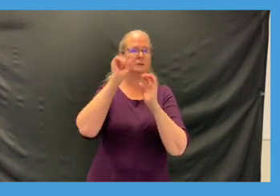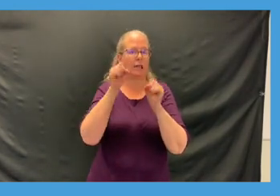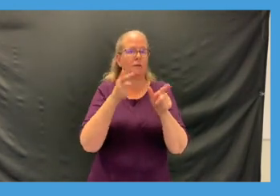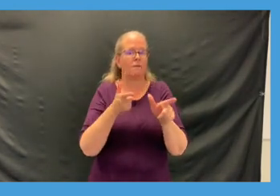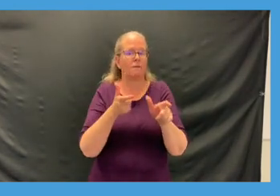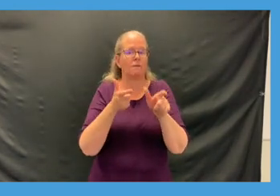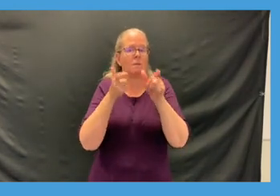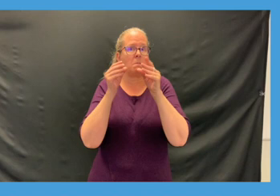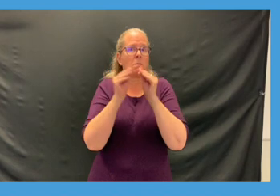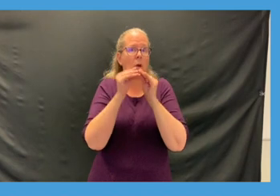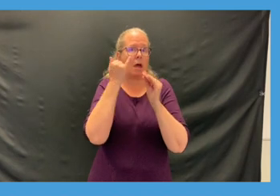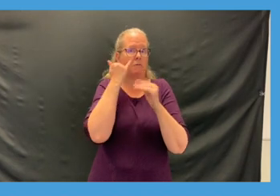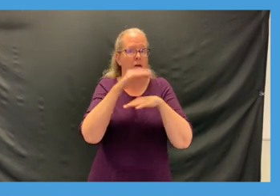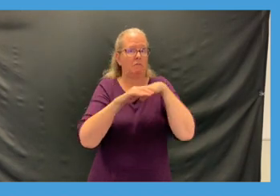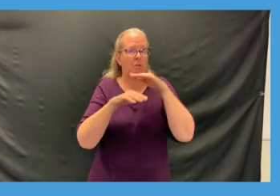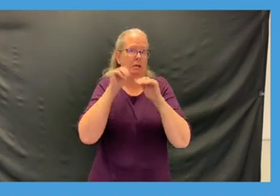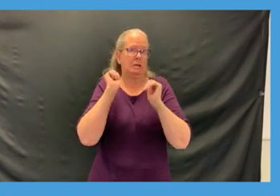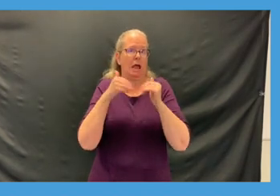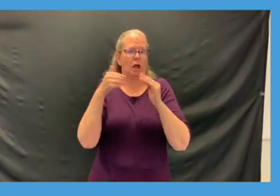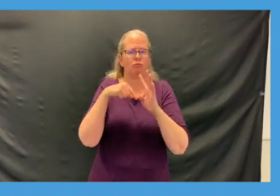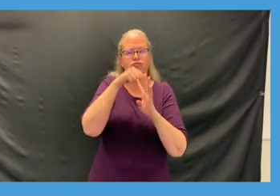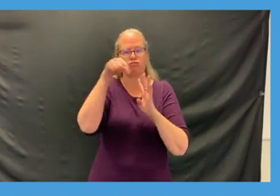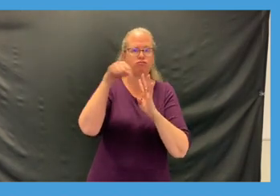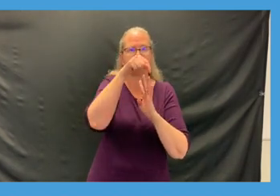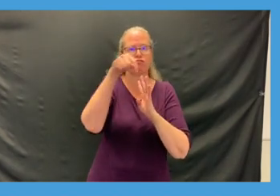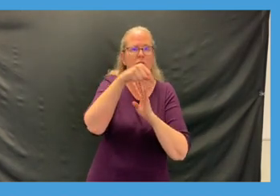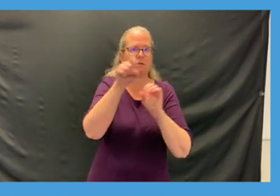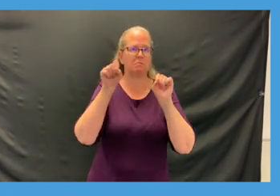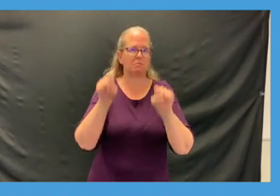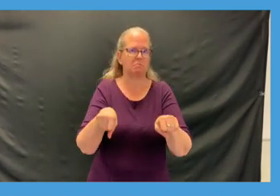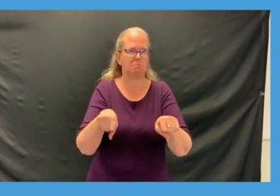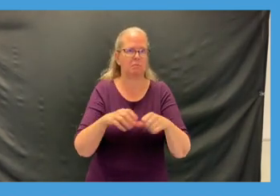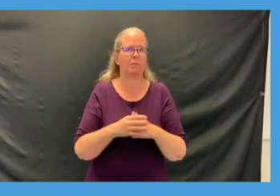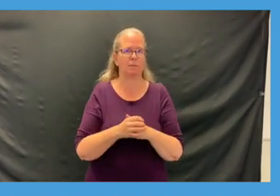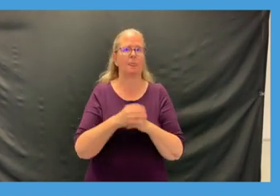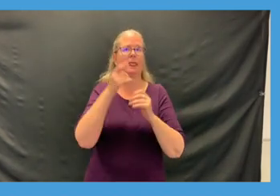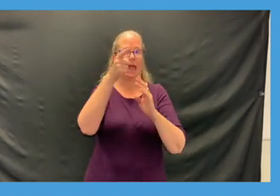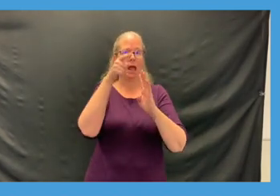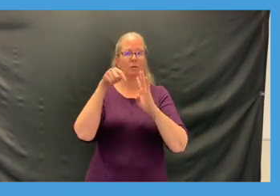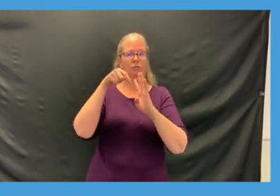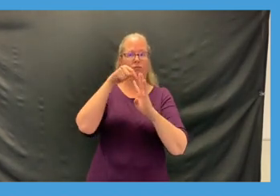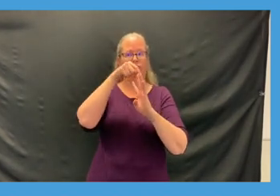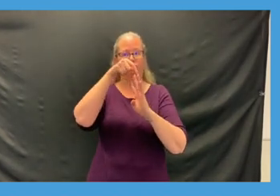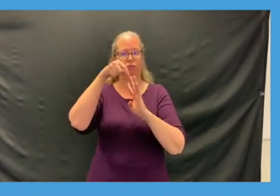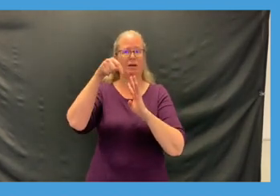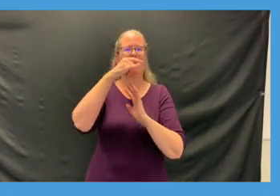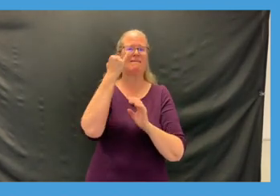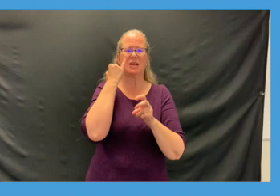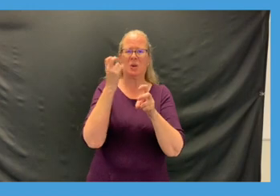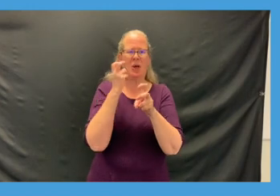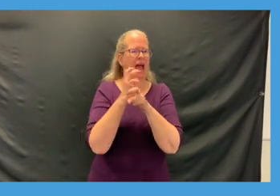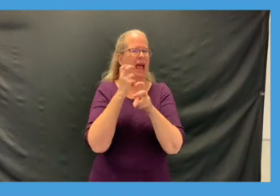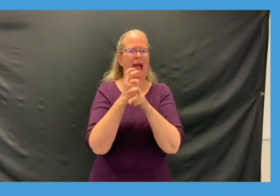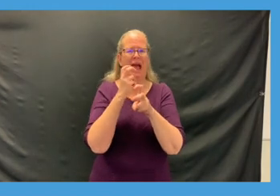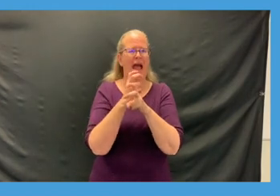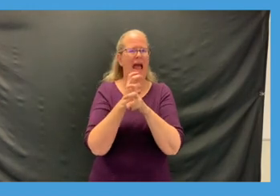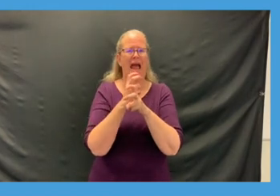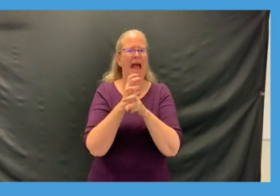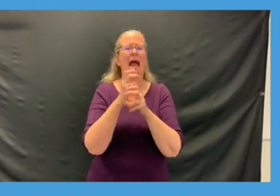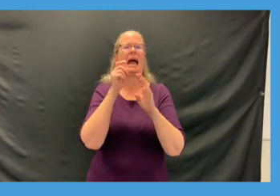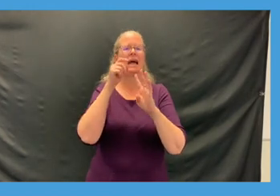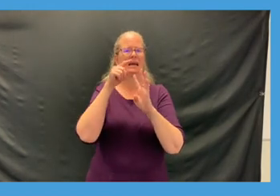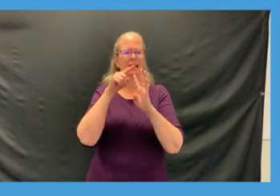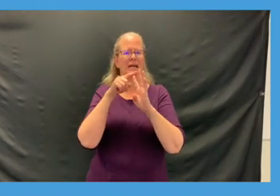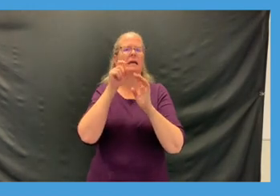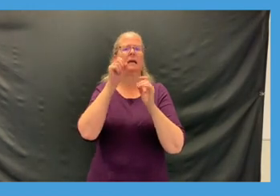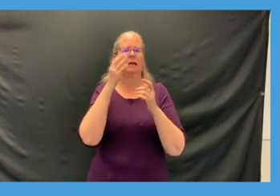the awesome work guys so again you're trying with one foot only or with two foot and